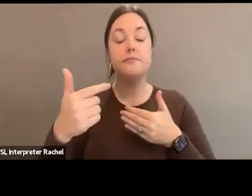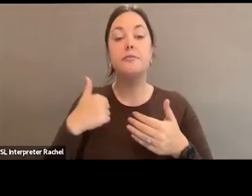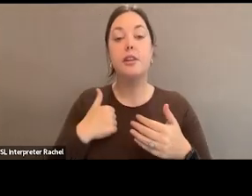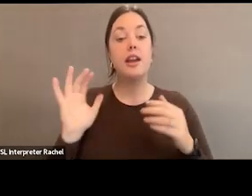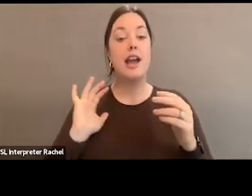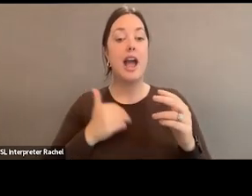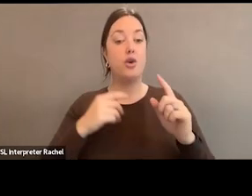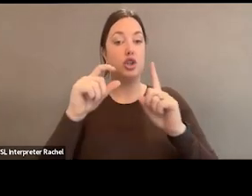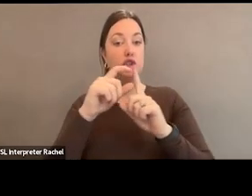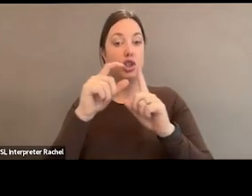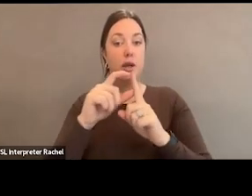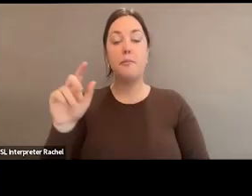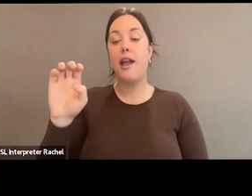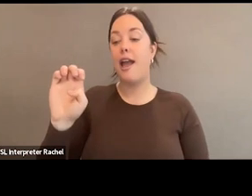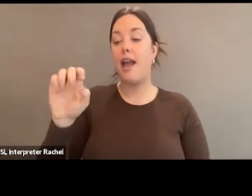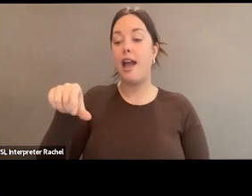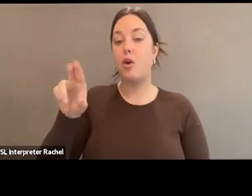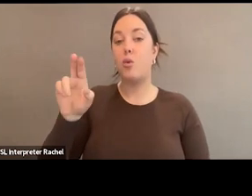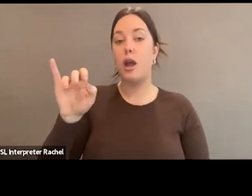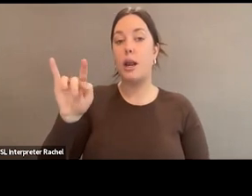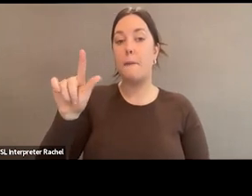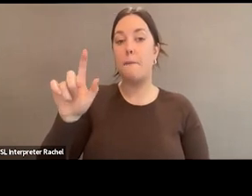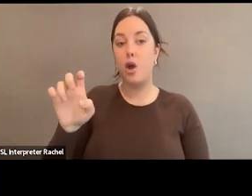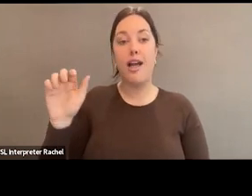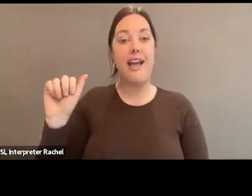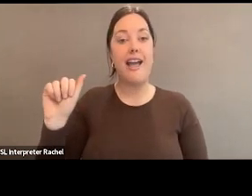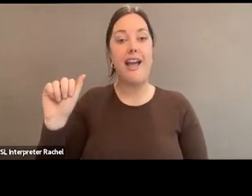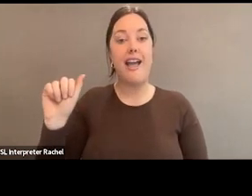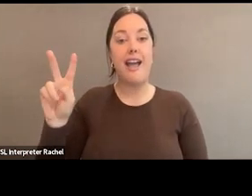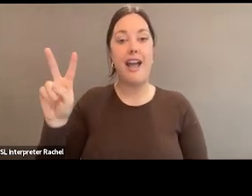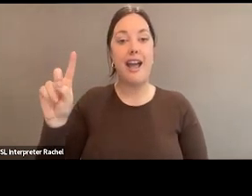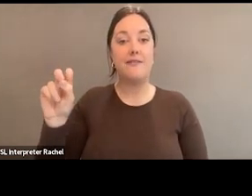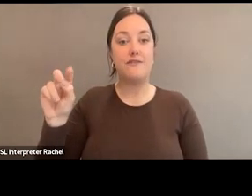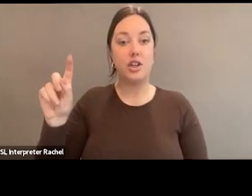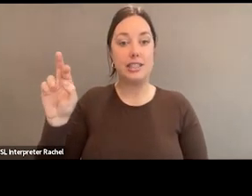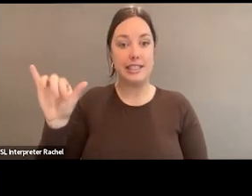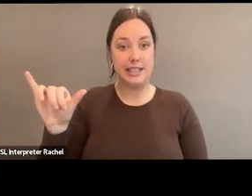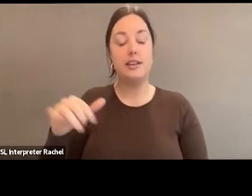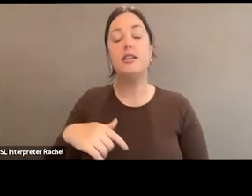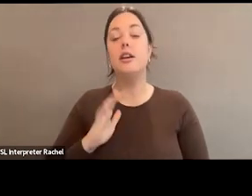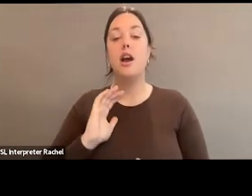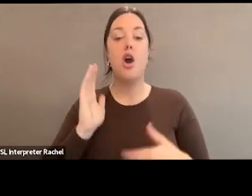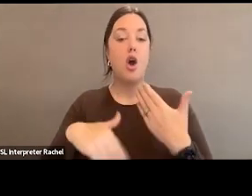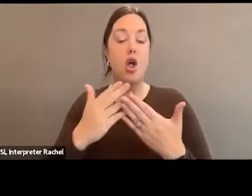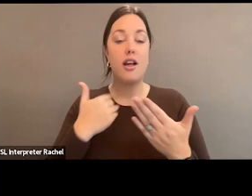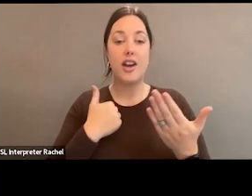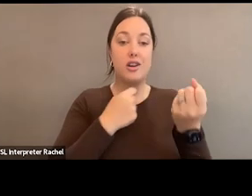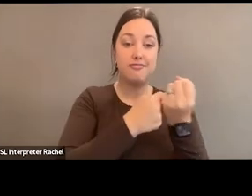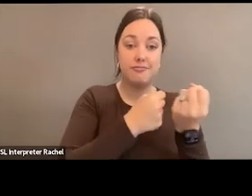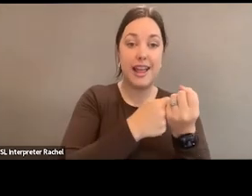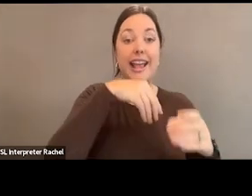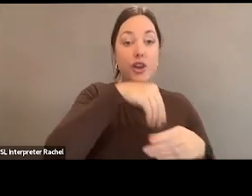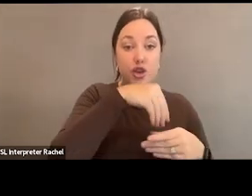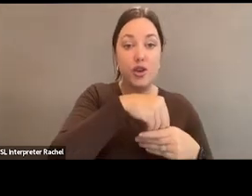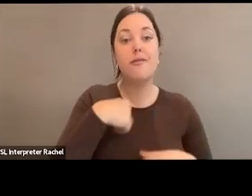advocacy, which simply means that we'll be centered in all of our programs, our advocacy gender internally and throughout the